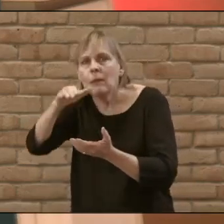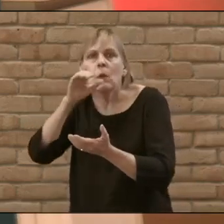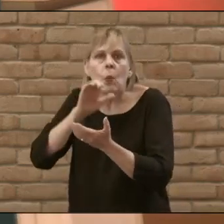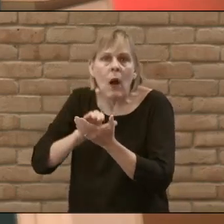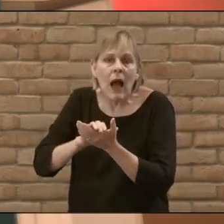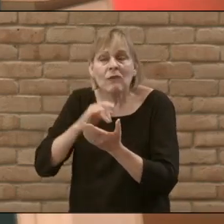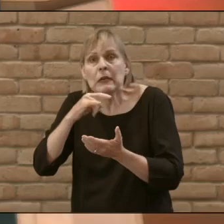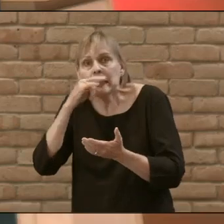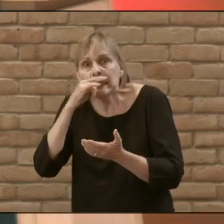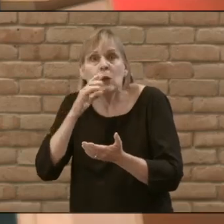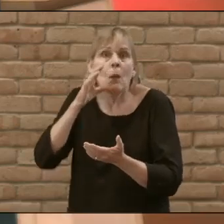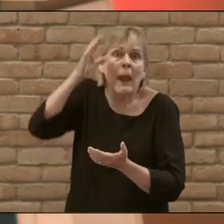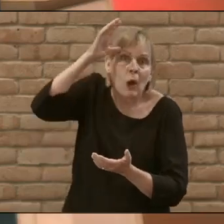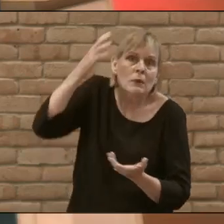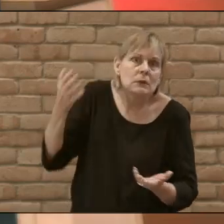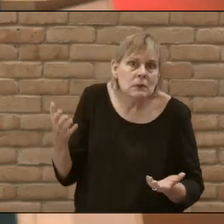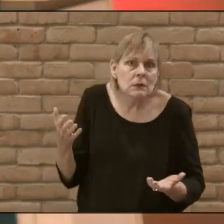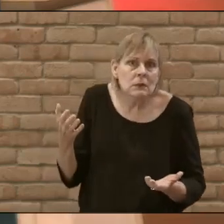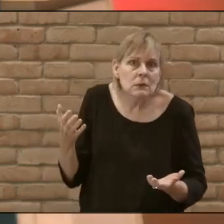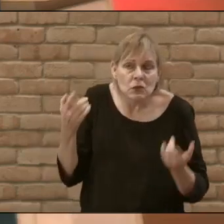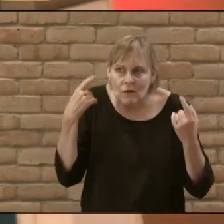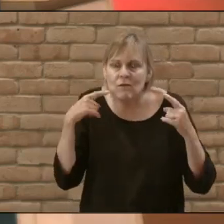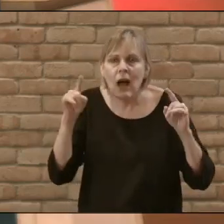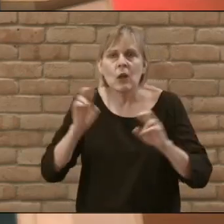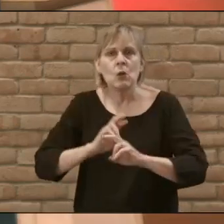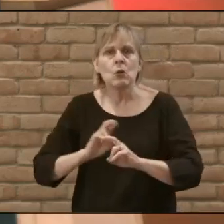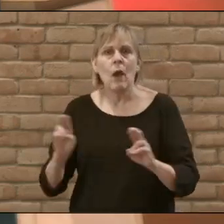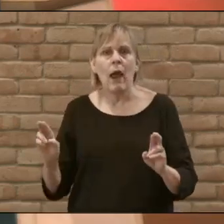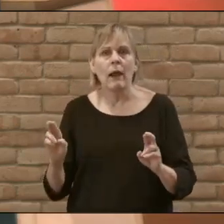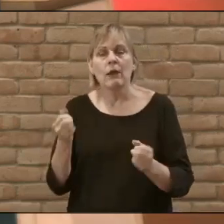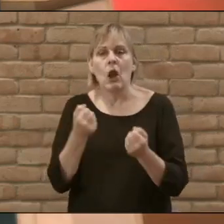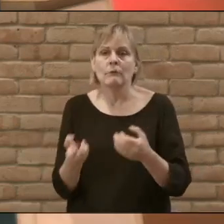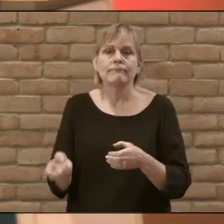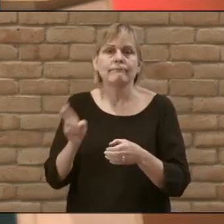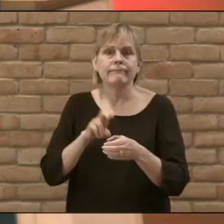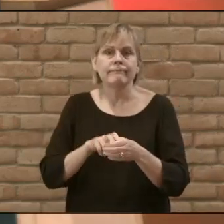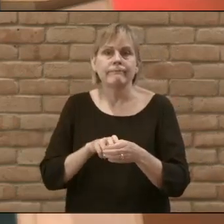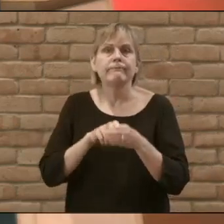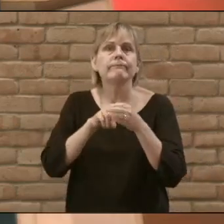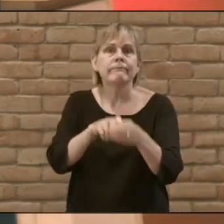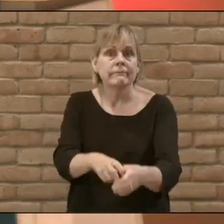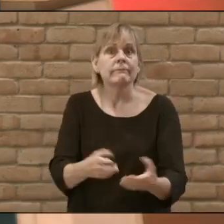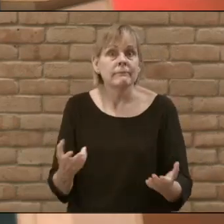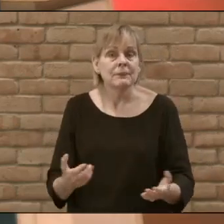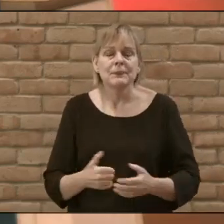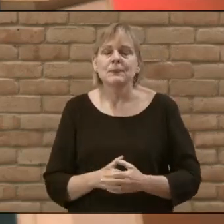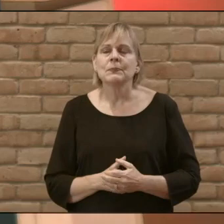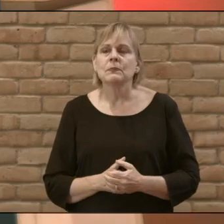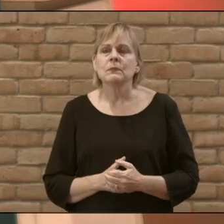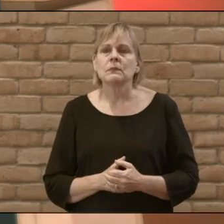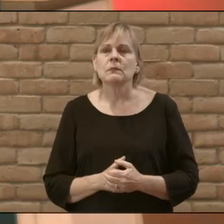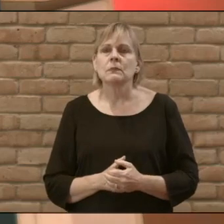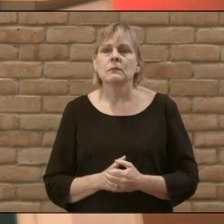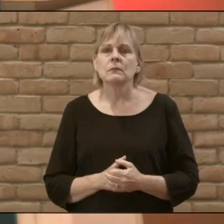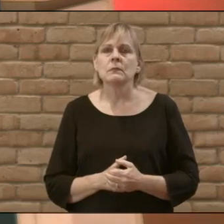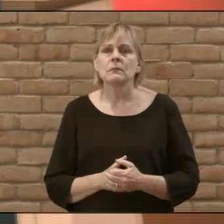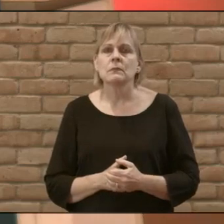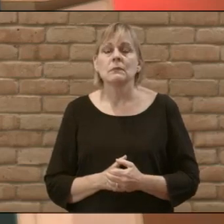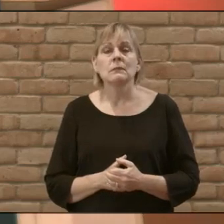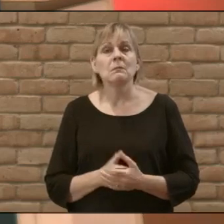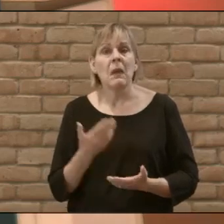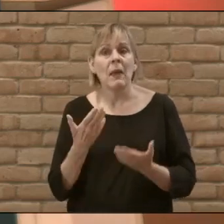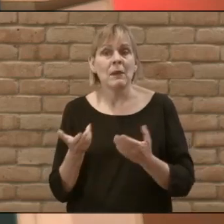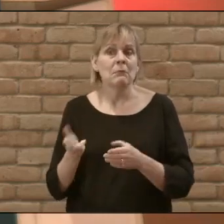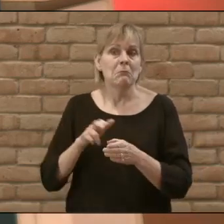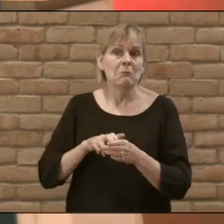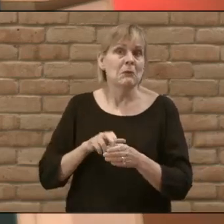wife or kids or parents to finally be ready to hop into the car and get on the road. Even to get to church today.